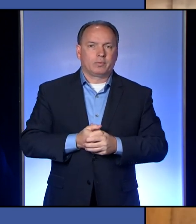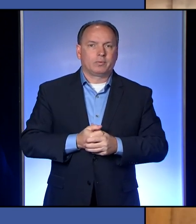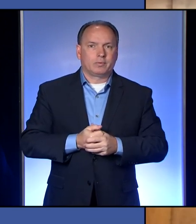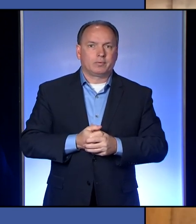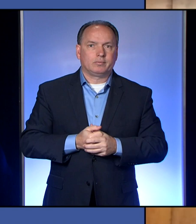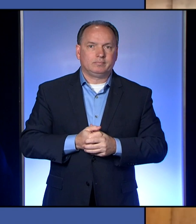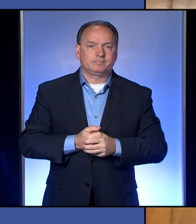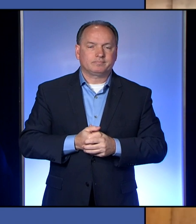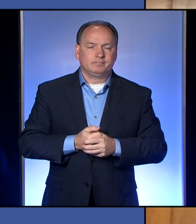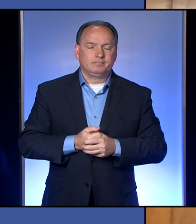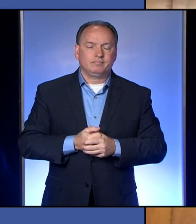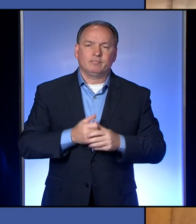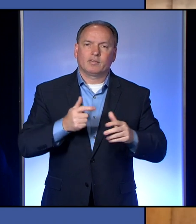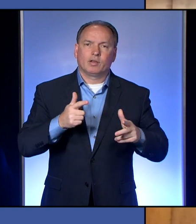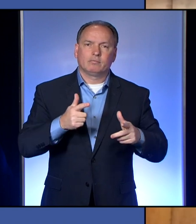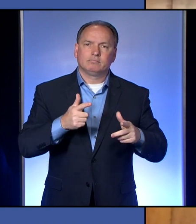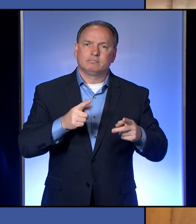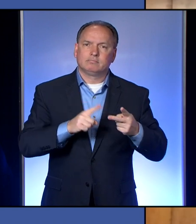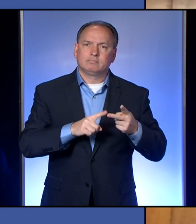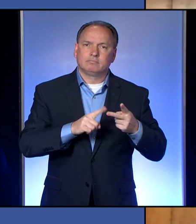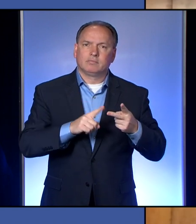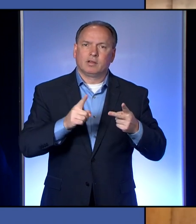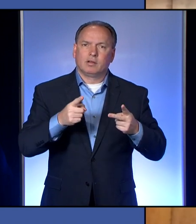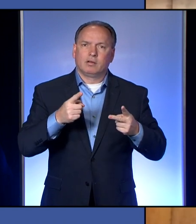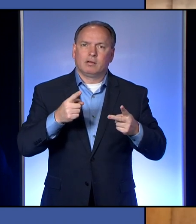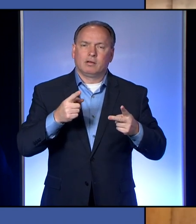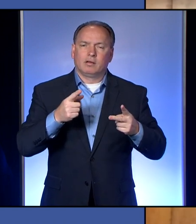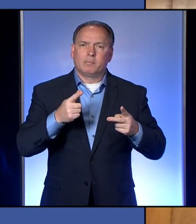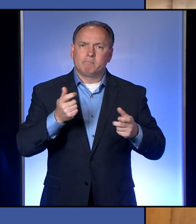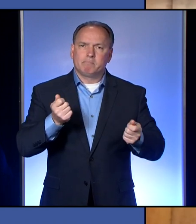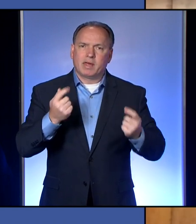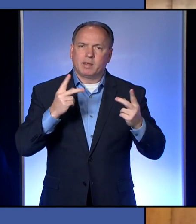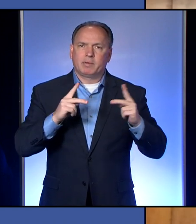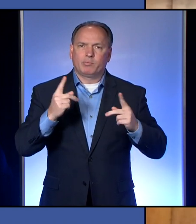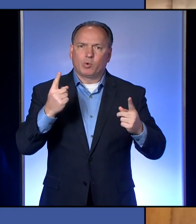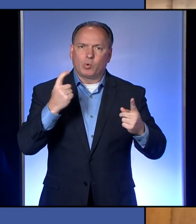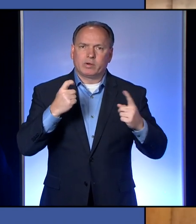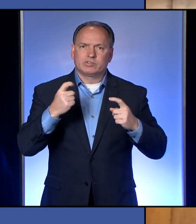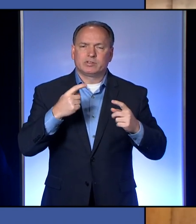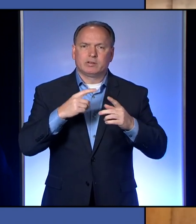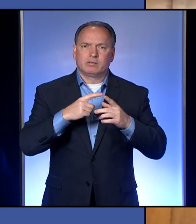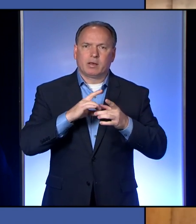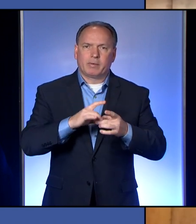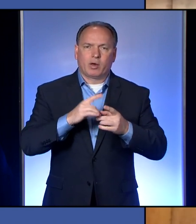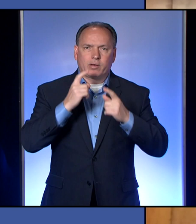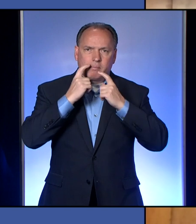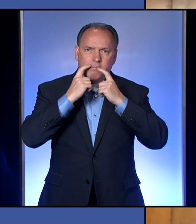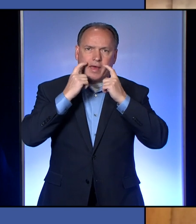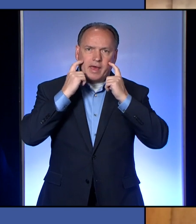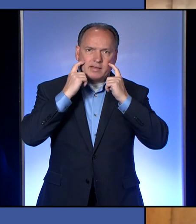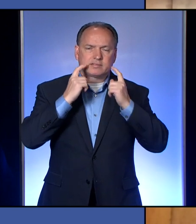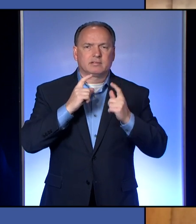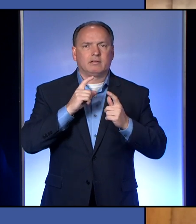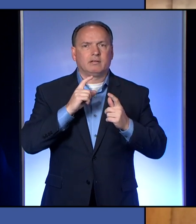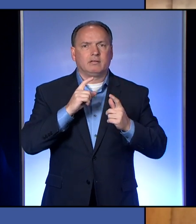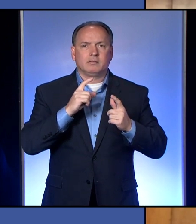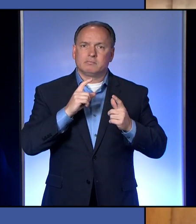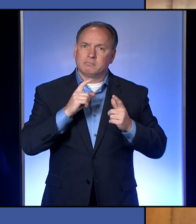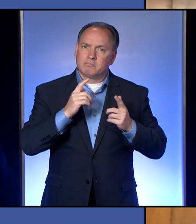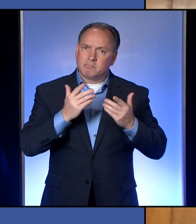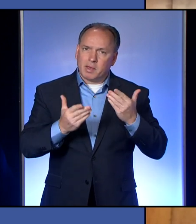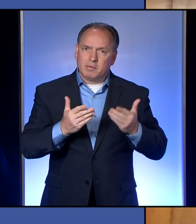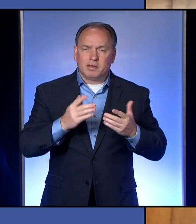Just a quick follow up. I'm getting questions at the radio station about masks and that mask can